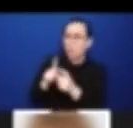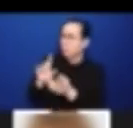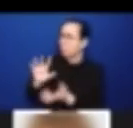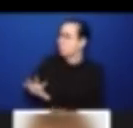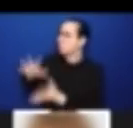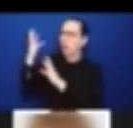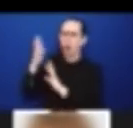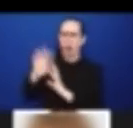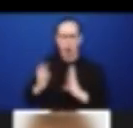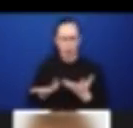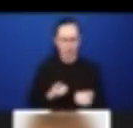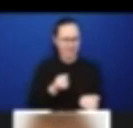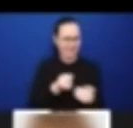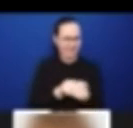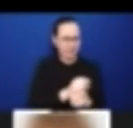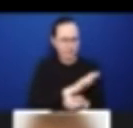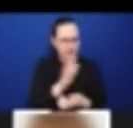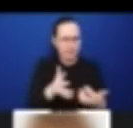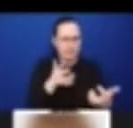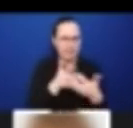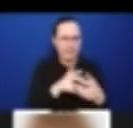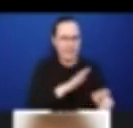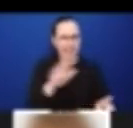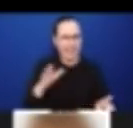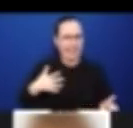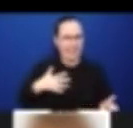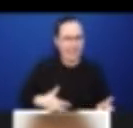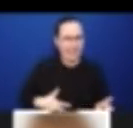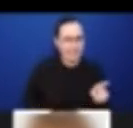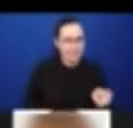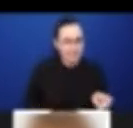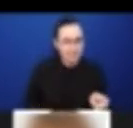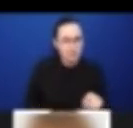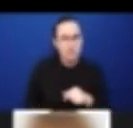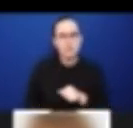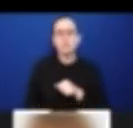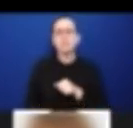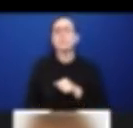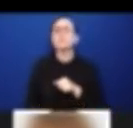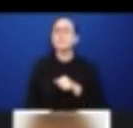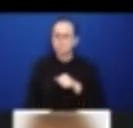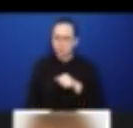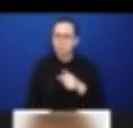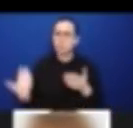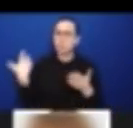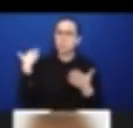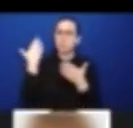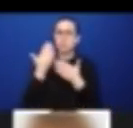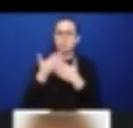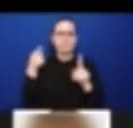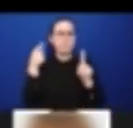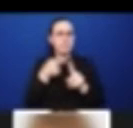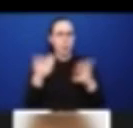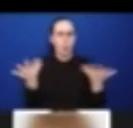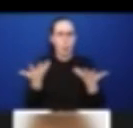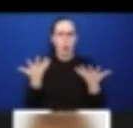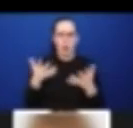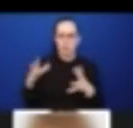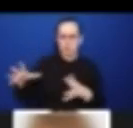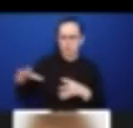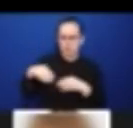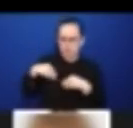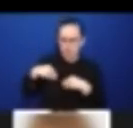does this emphasis on the kind of measures that prevent transmission or protect individuals from